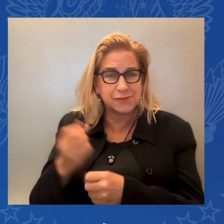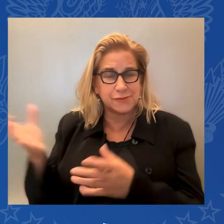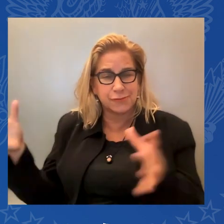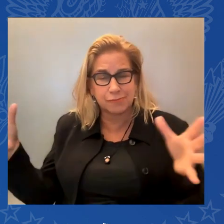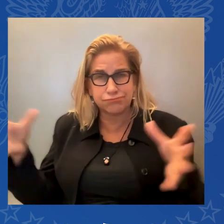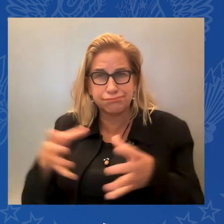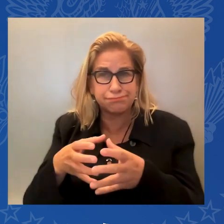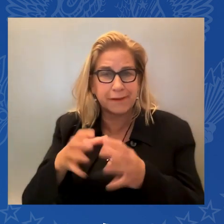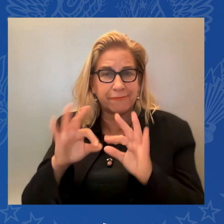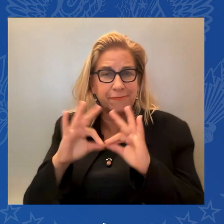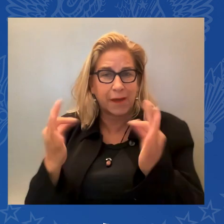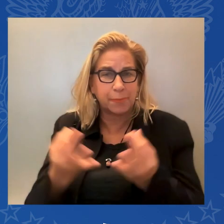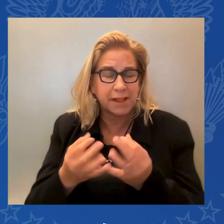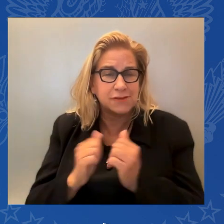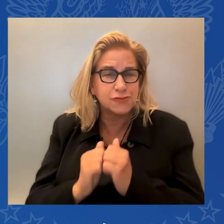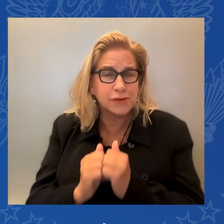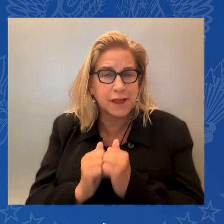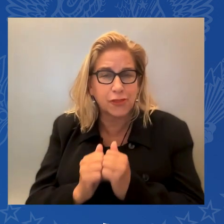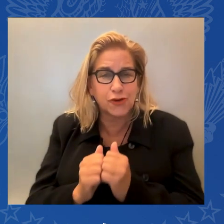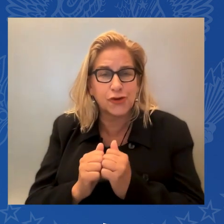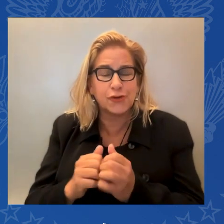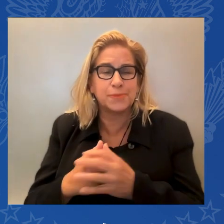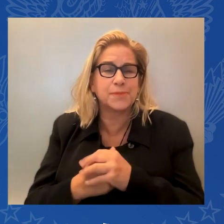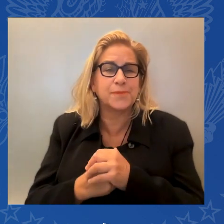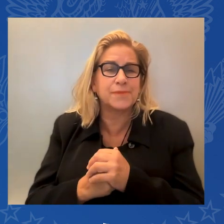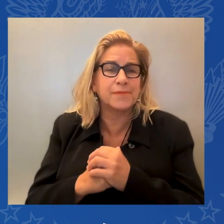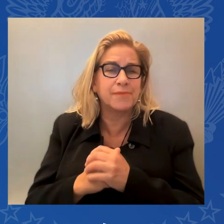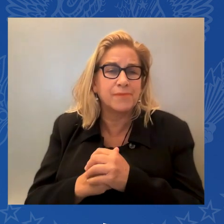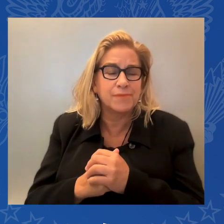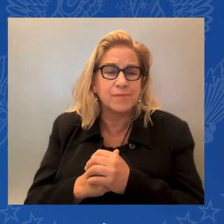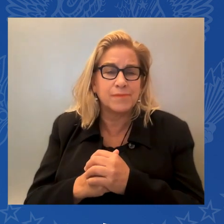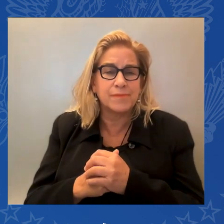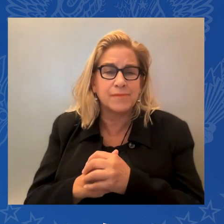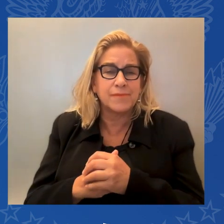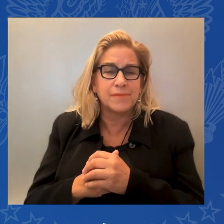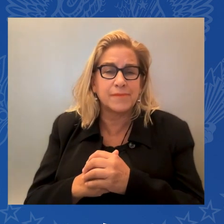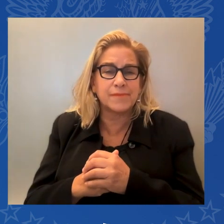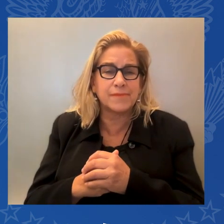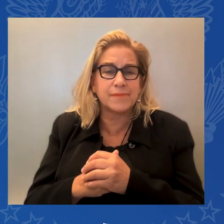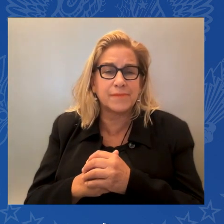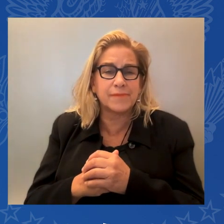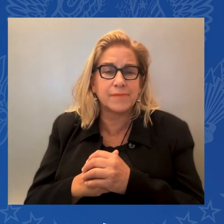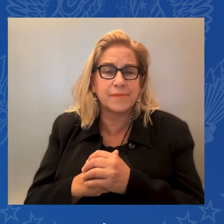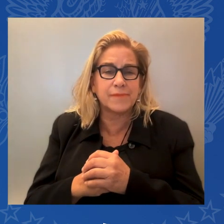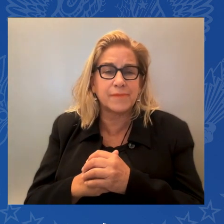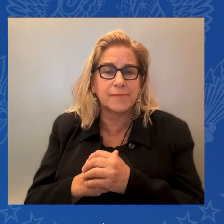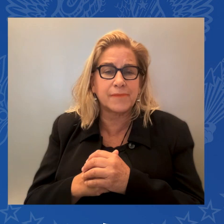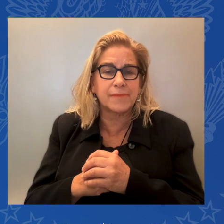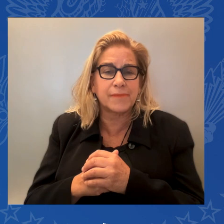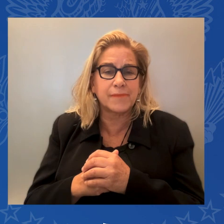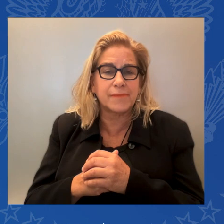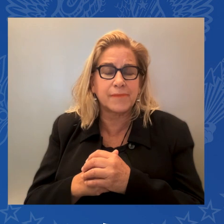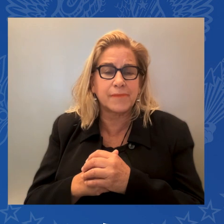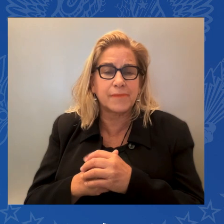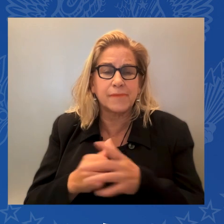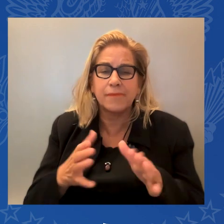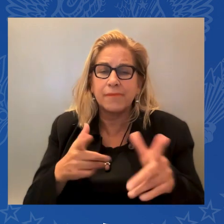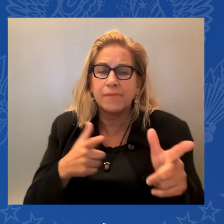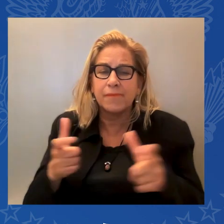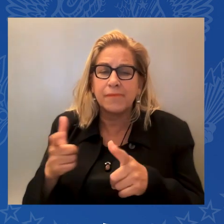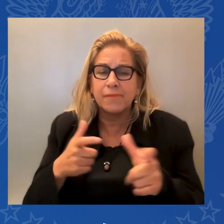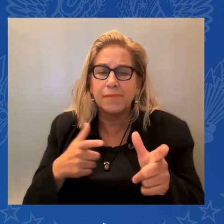A few days after the massacre in Uvalde, Texas, Jill and I visited the school's memorial.